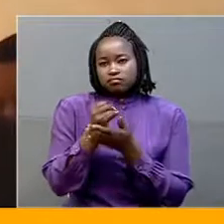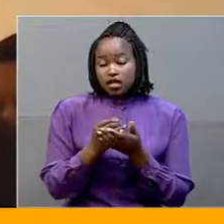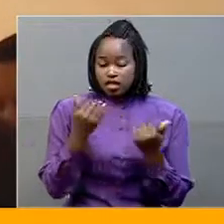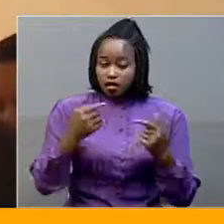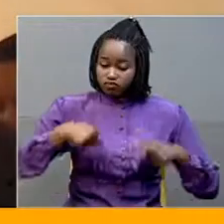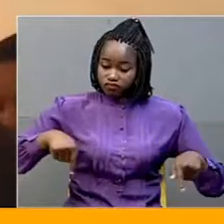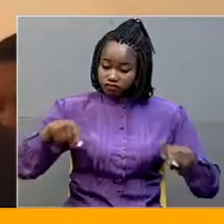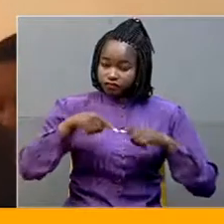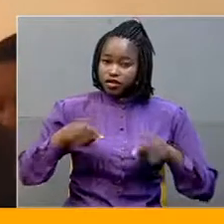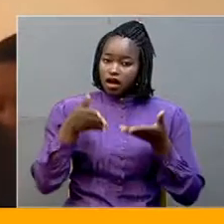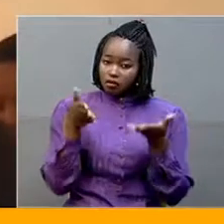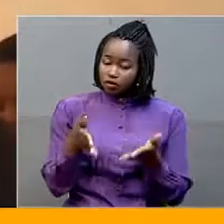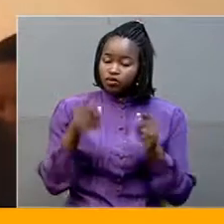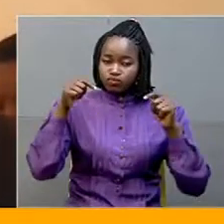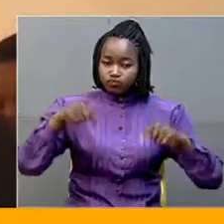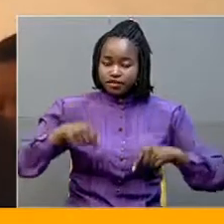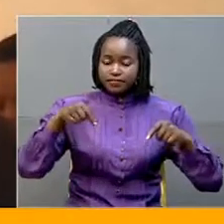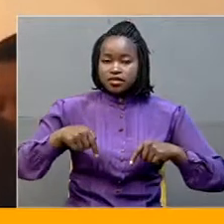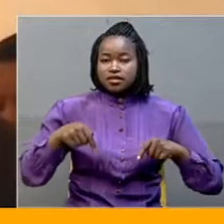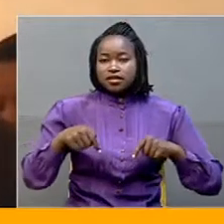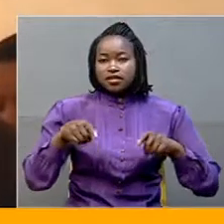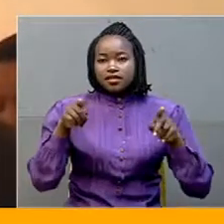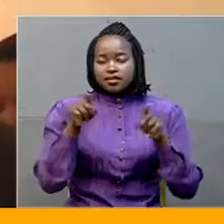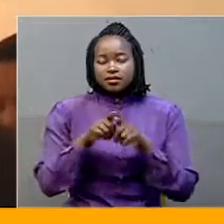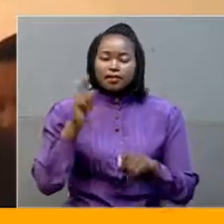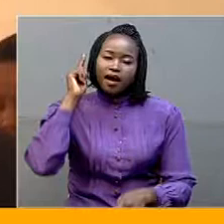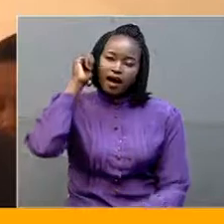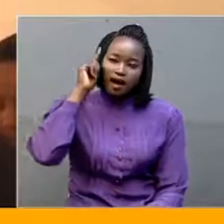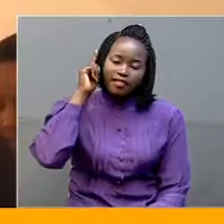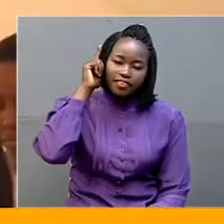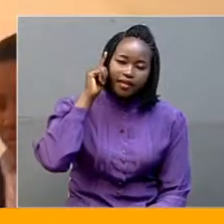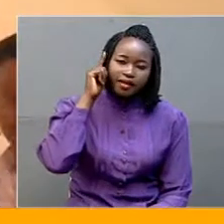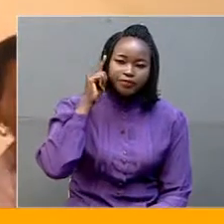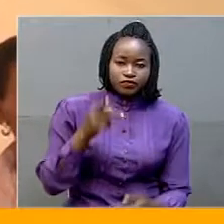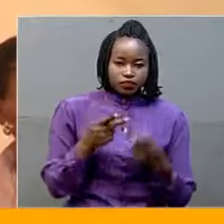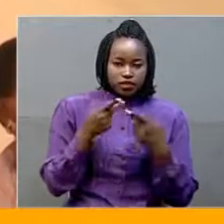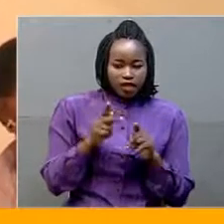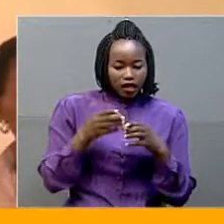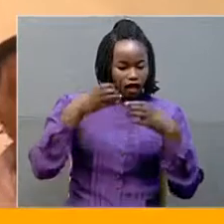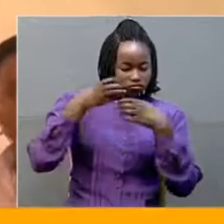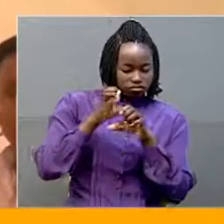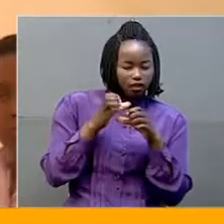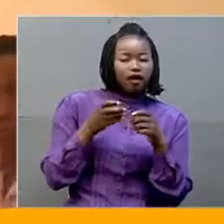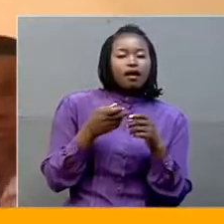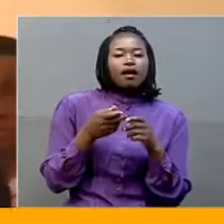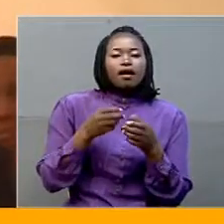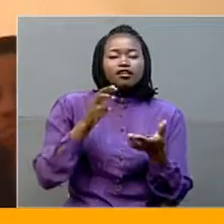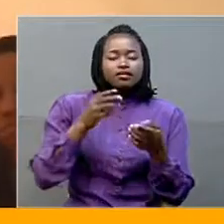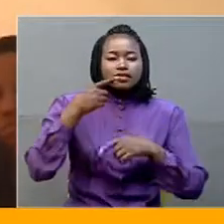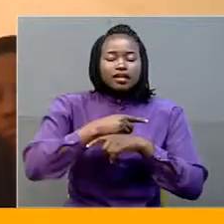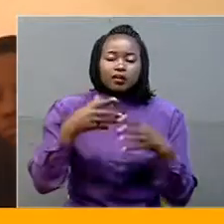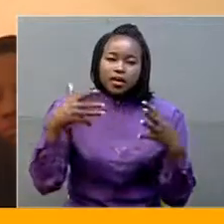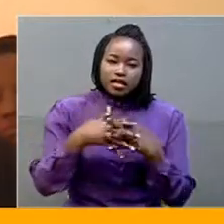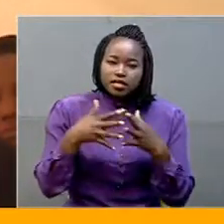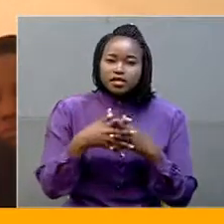think we have to check out the status. I think most of our staff started testing on Wednesday. Yesterday we continued,